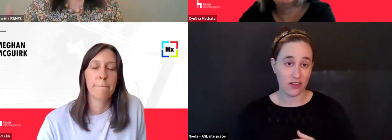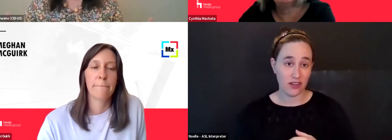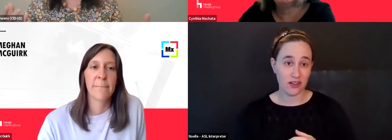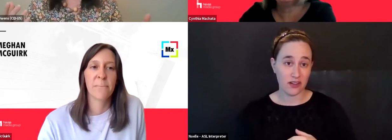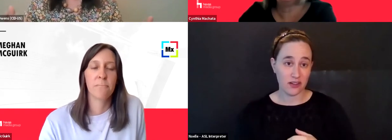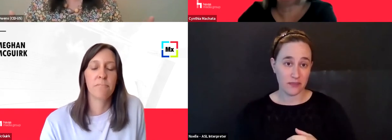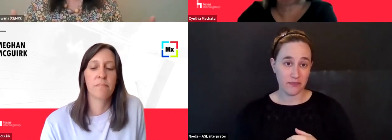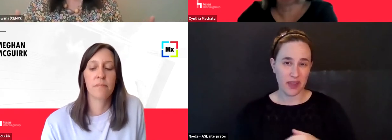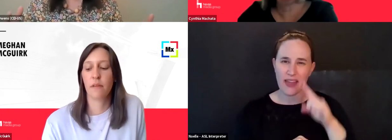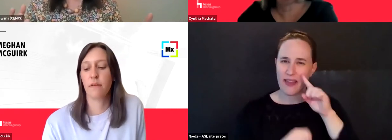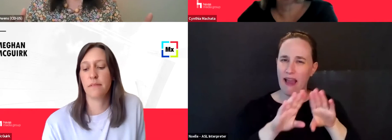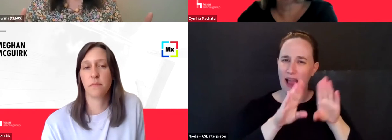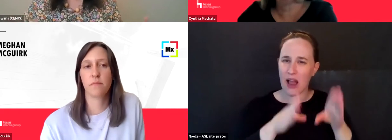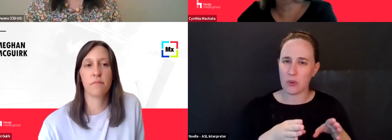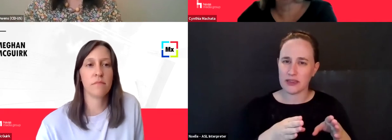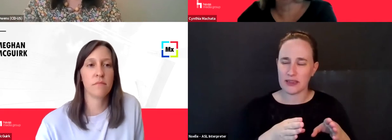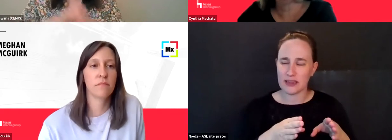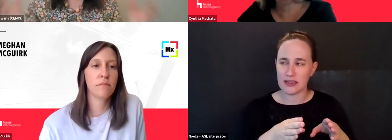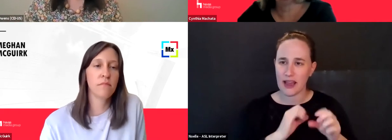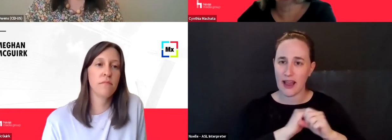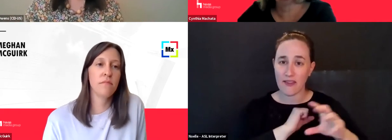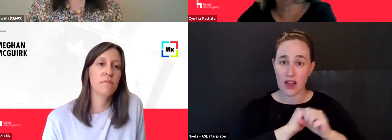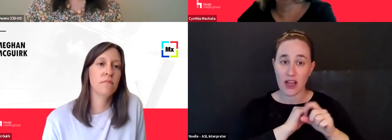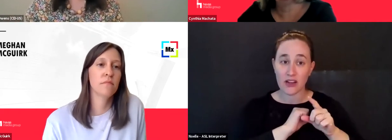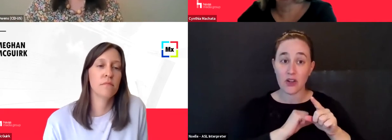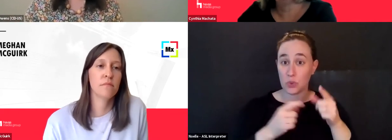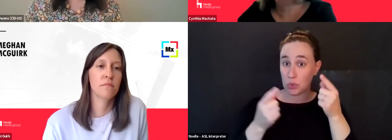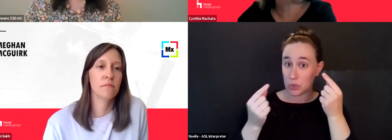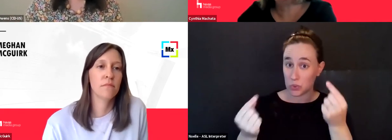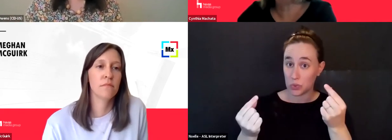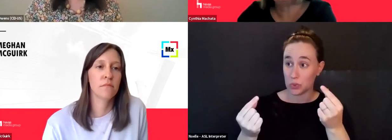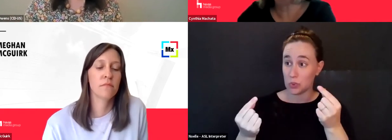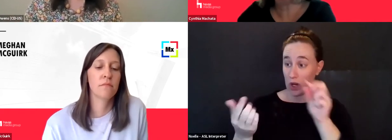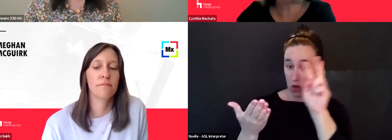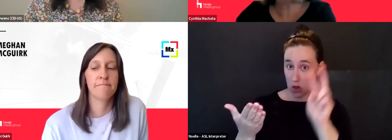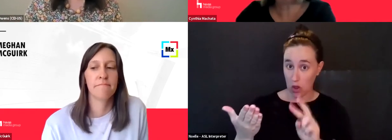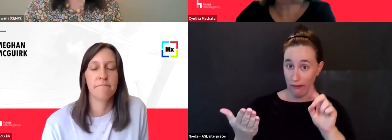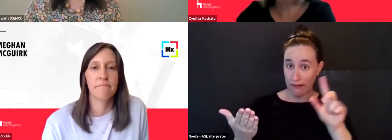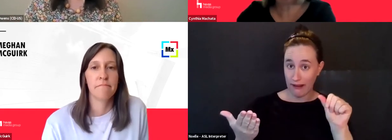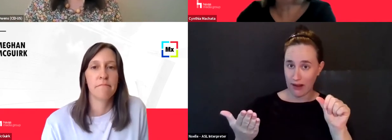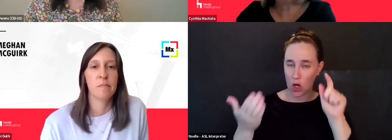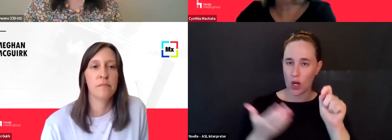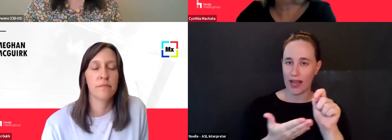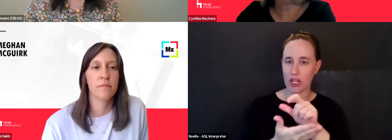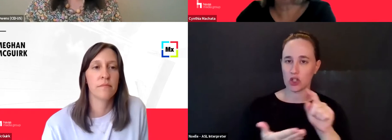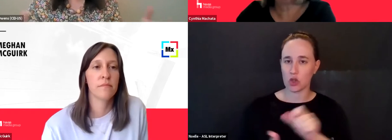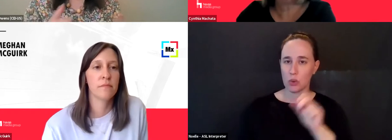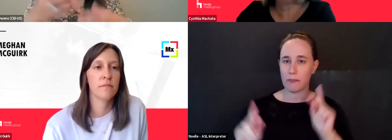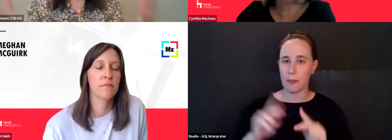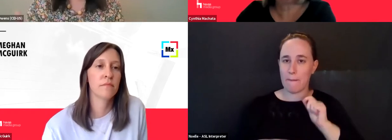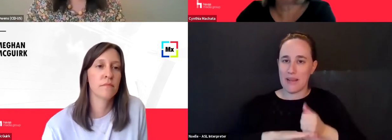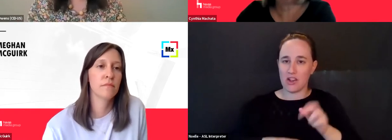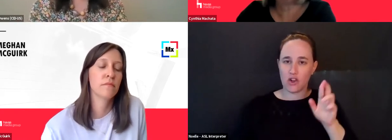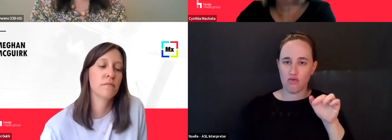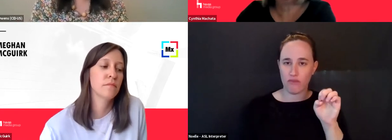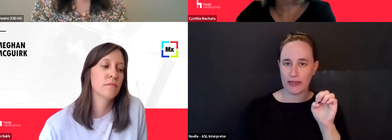Those brands were allowed to exclude people by race, uh, based on